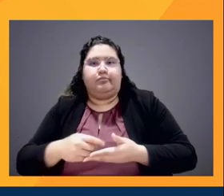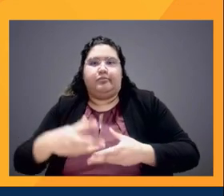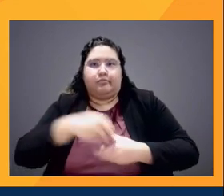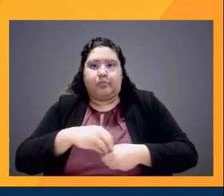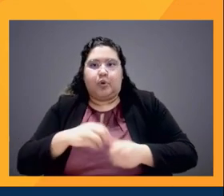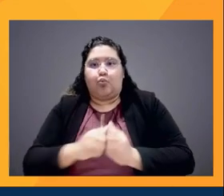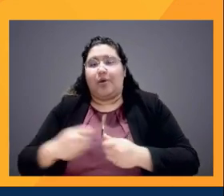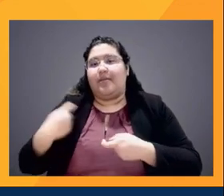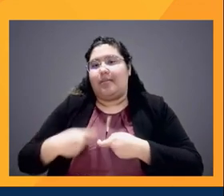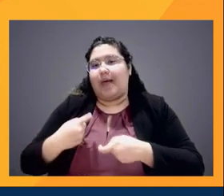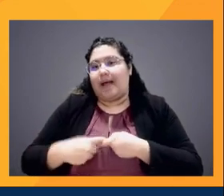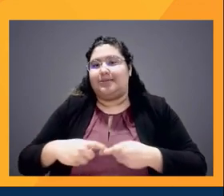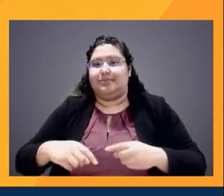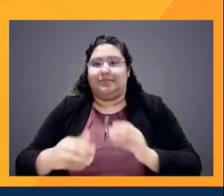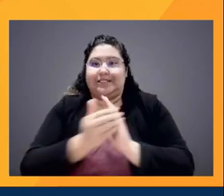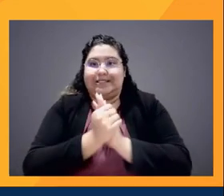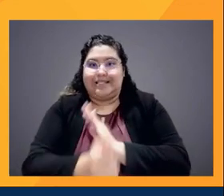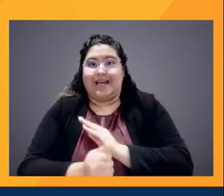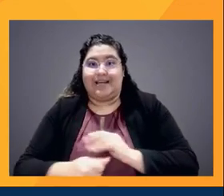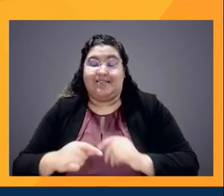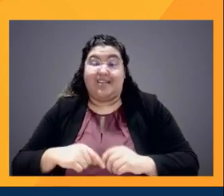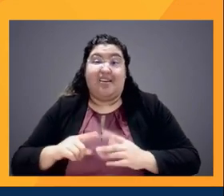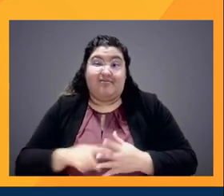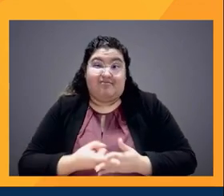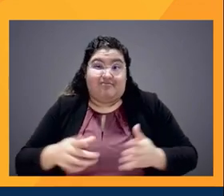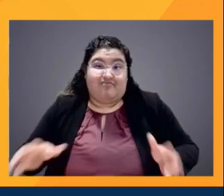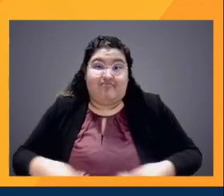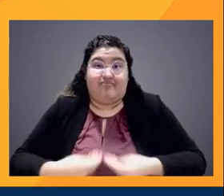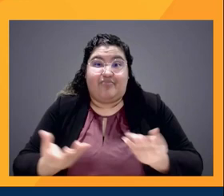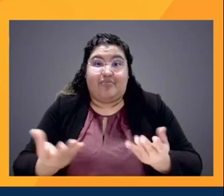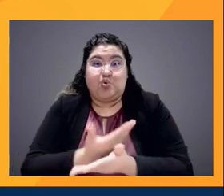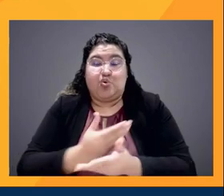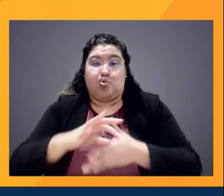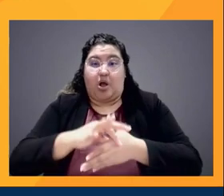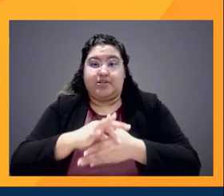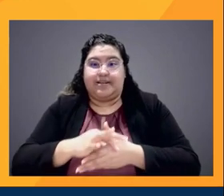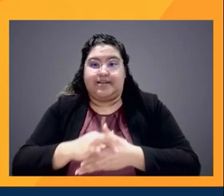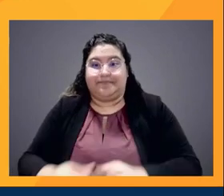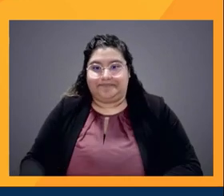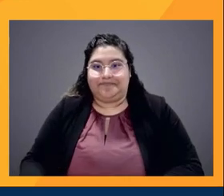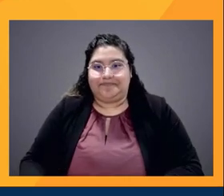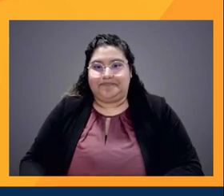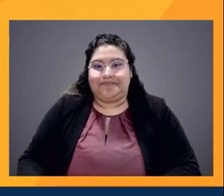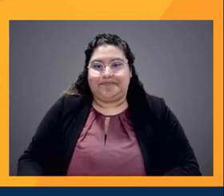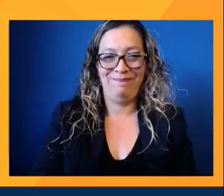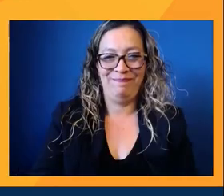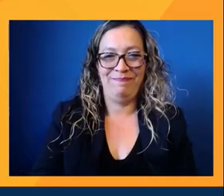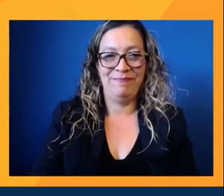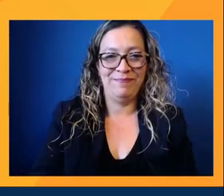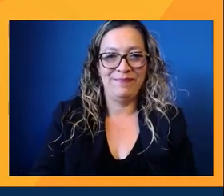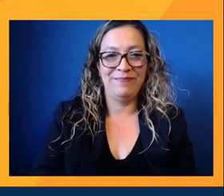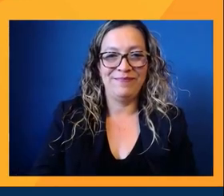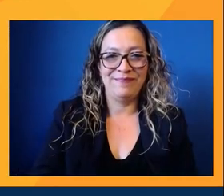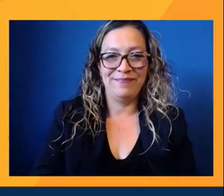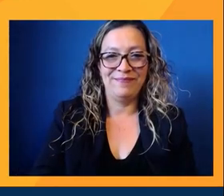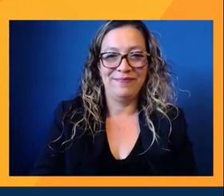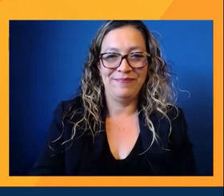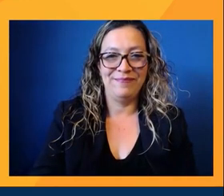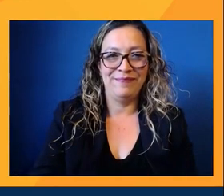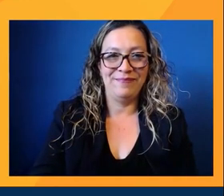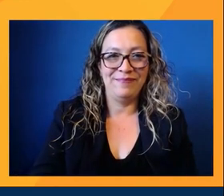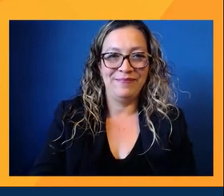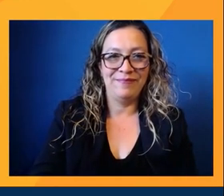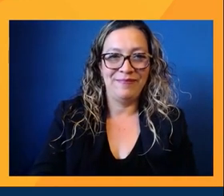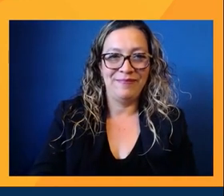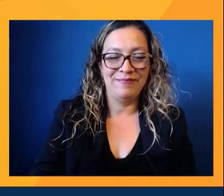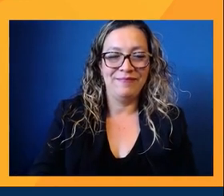initiatives to bring a lot of this content out. And what we're also doing now is producing a lot of our content specifically for the Latinx audience to be released in English